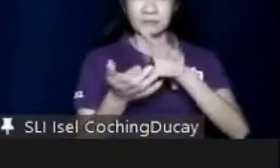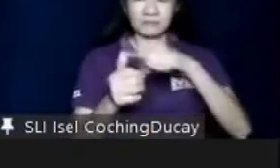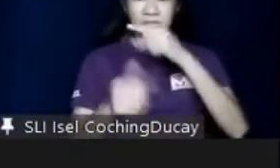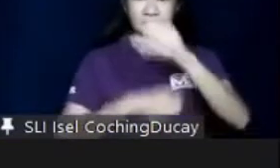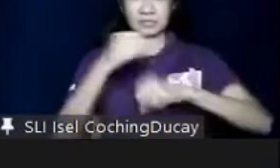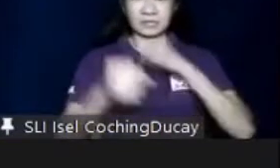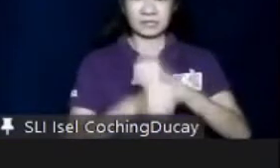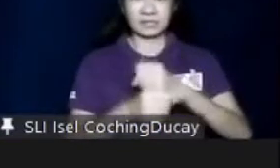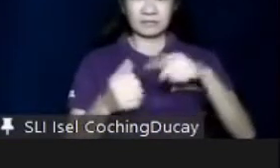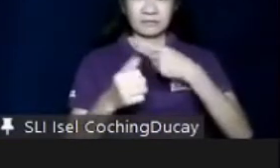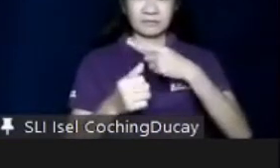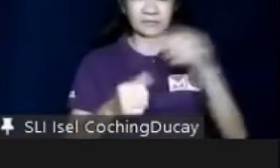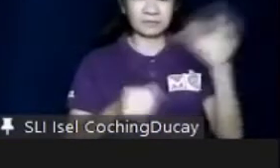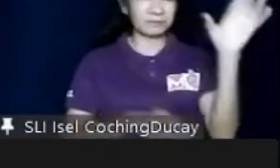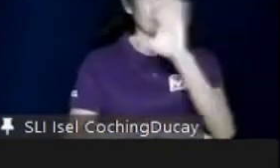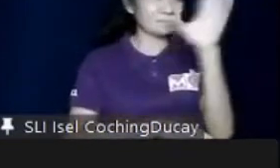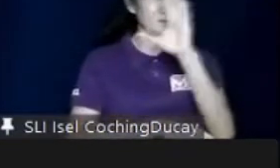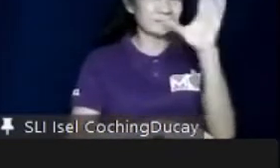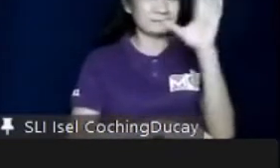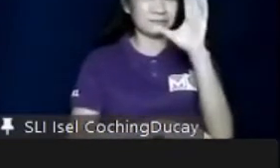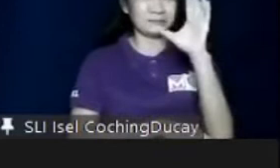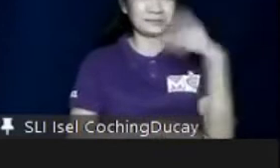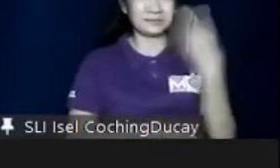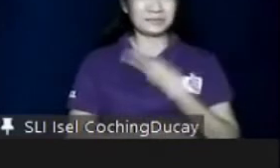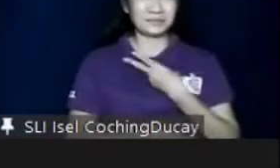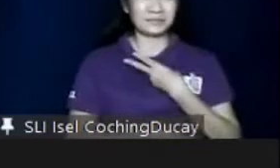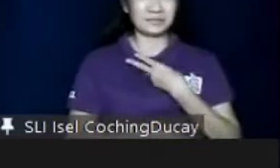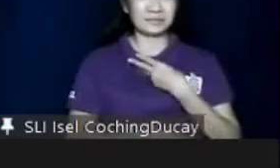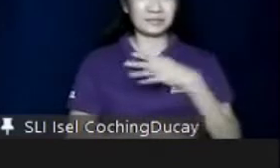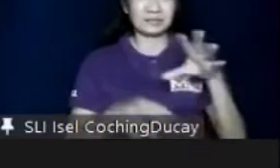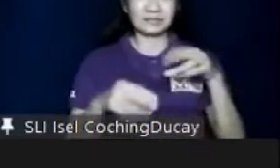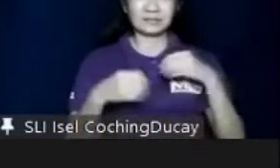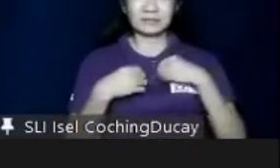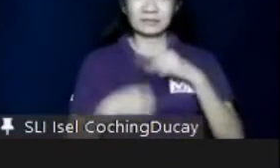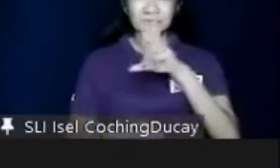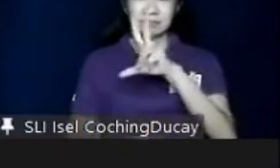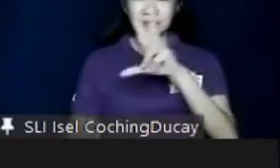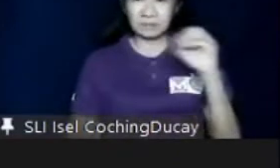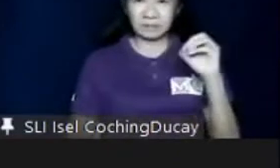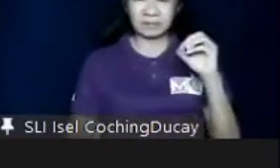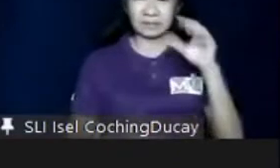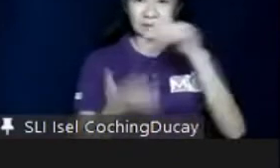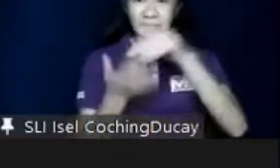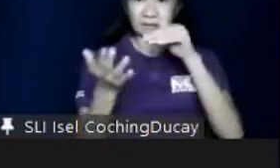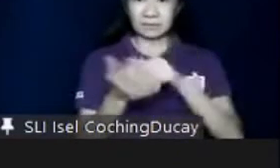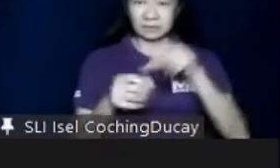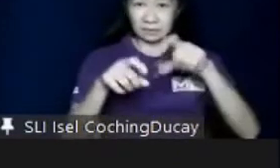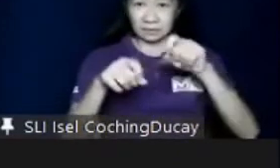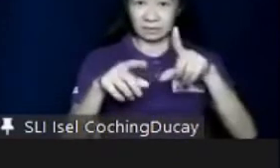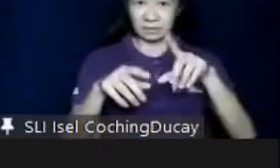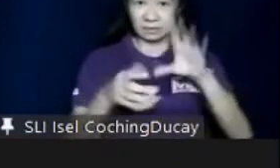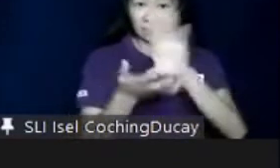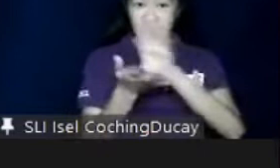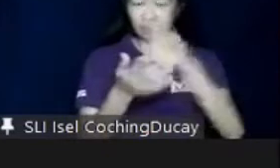year, on the first Christmas, we actually grossed 300,000 pesos on sale of chocolates alone.